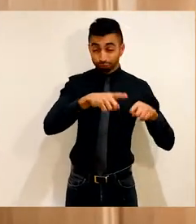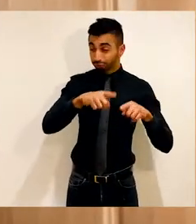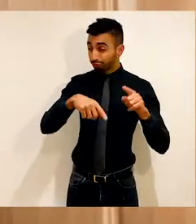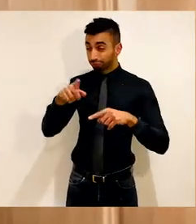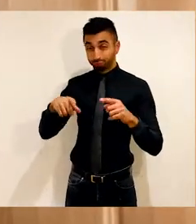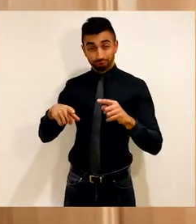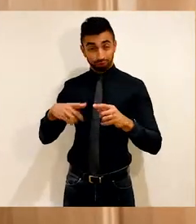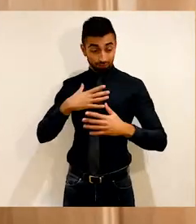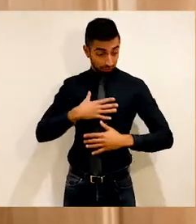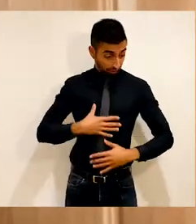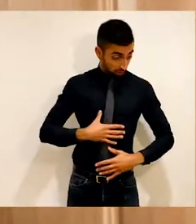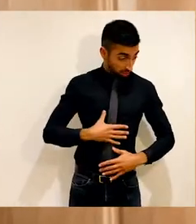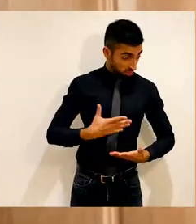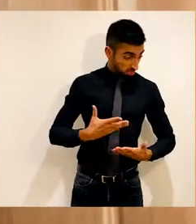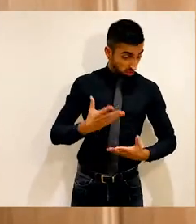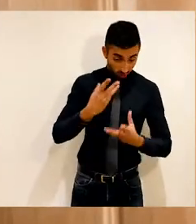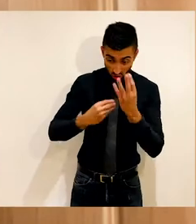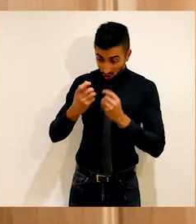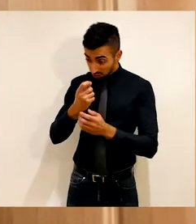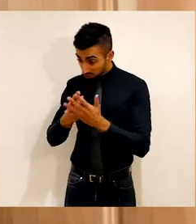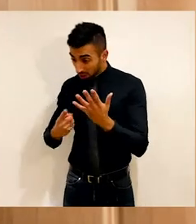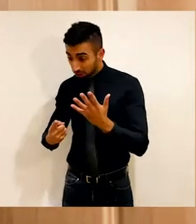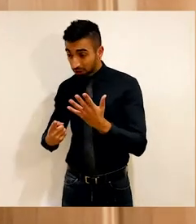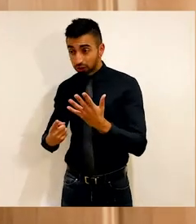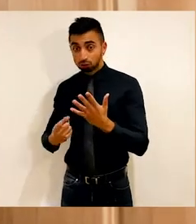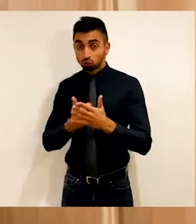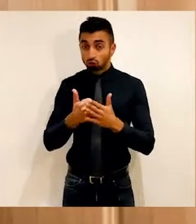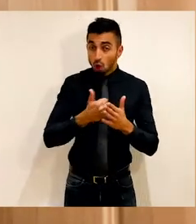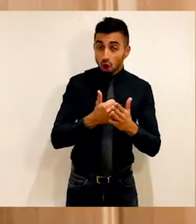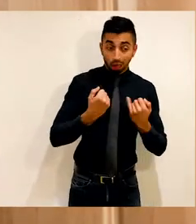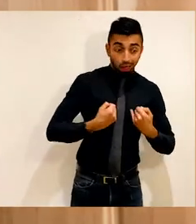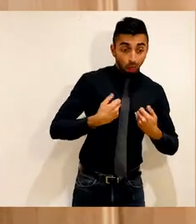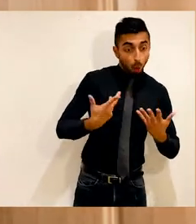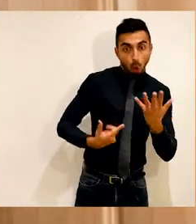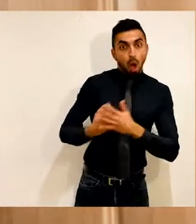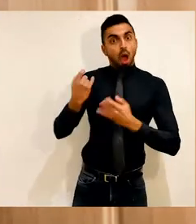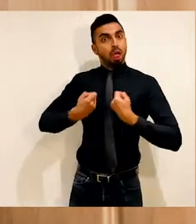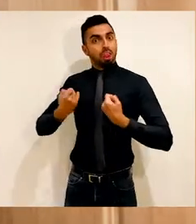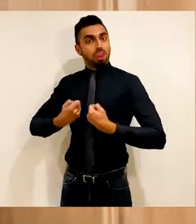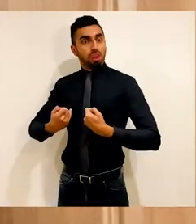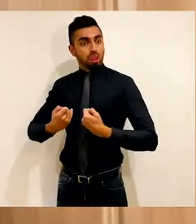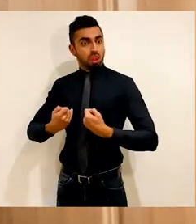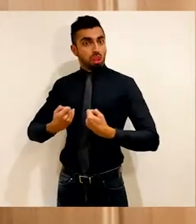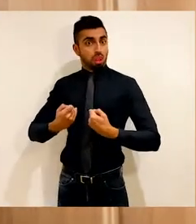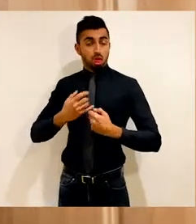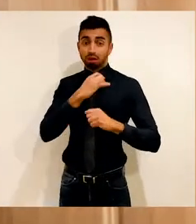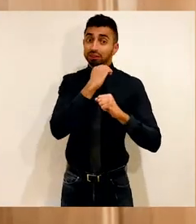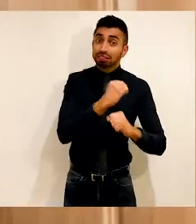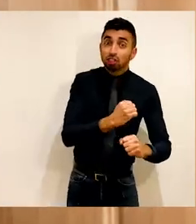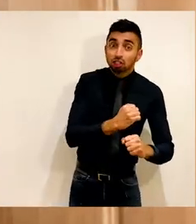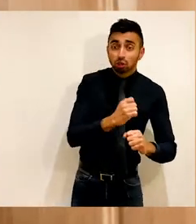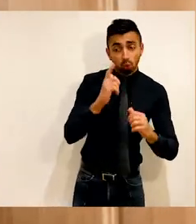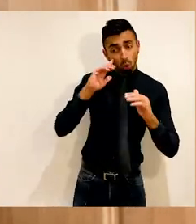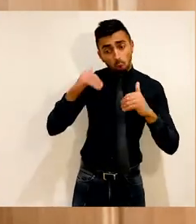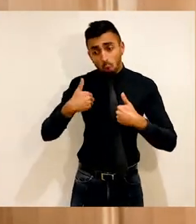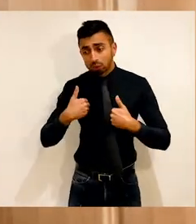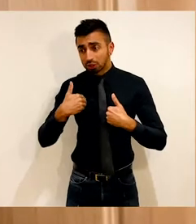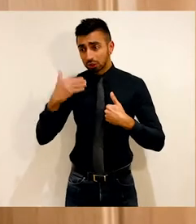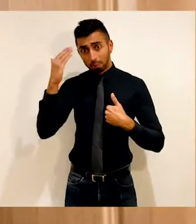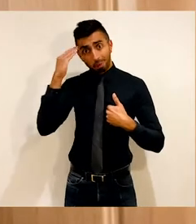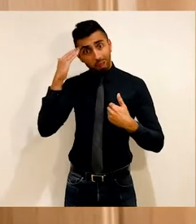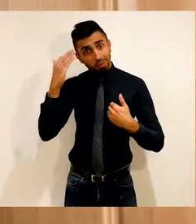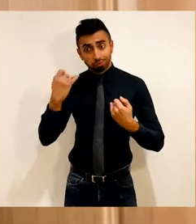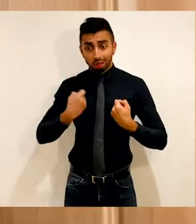from physical to learning disabilities, to chronic illness, to disease, to addiction and mental illness, to